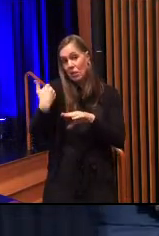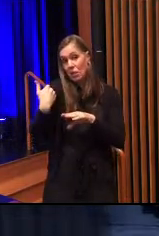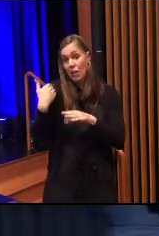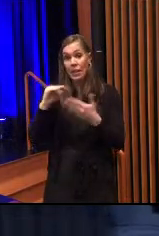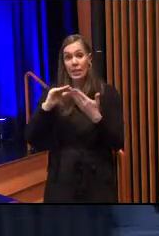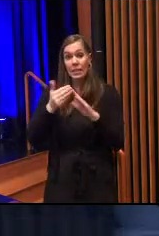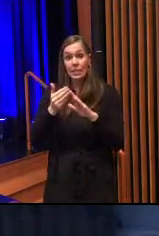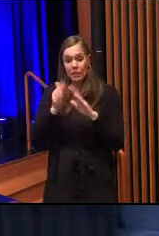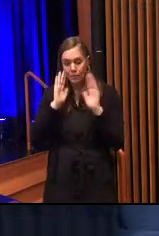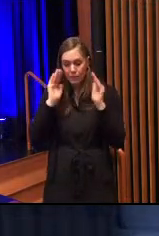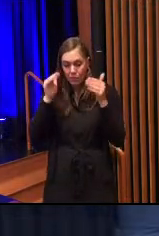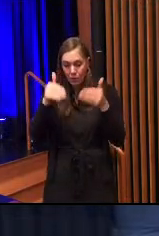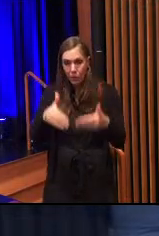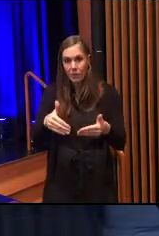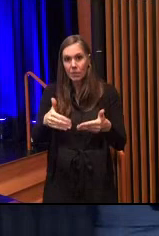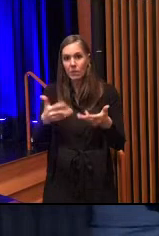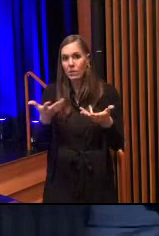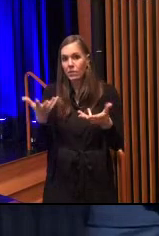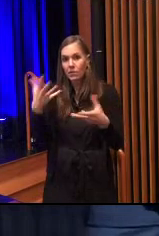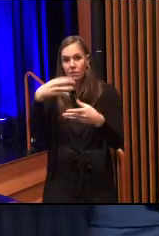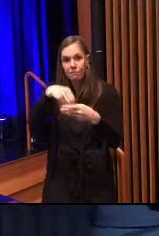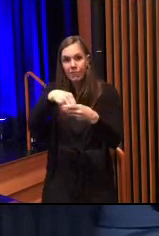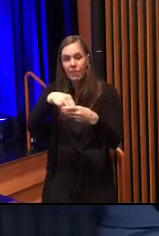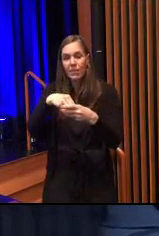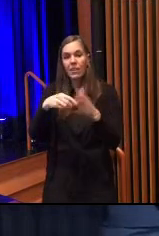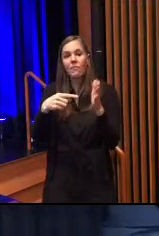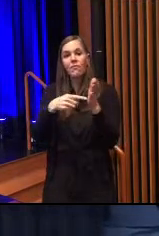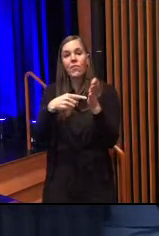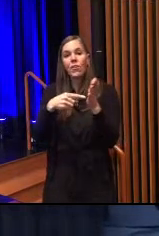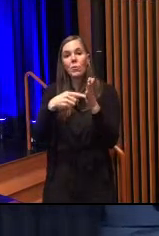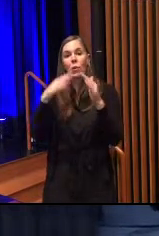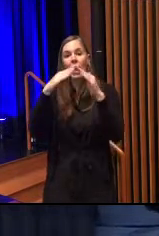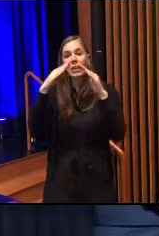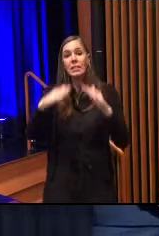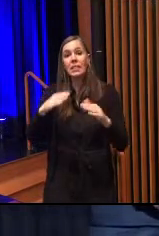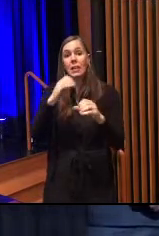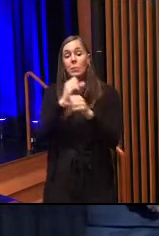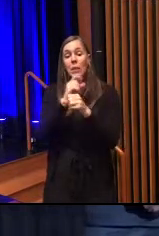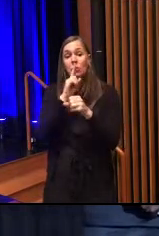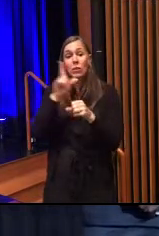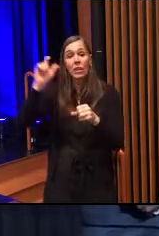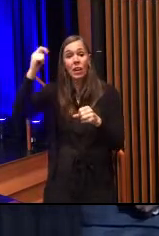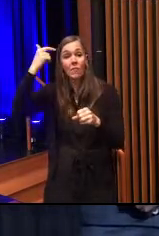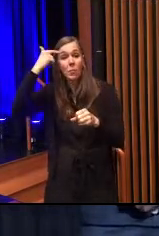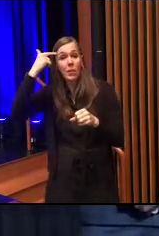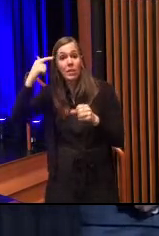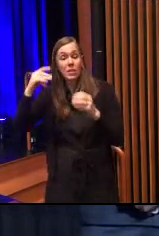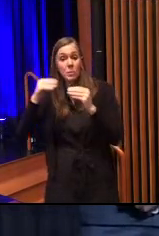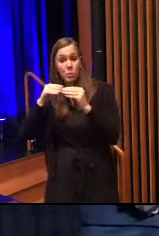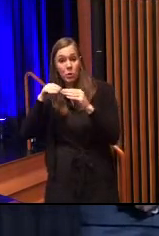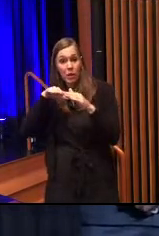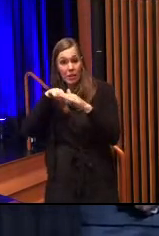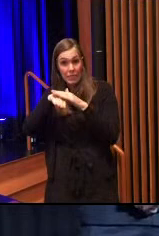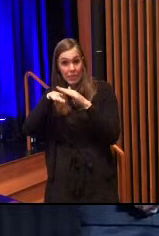city is working on historic investments in affordable housing, making government more accessible,